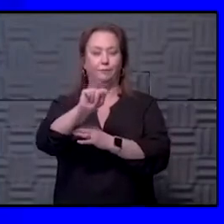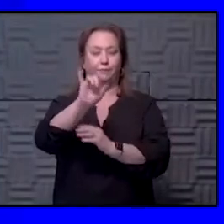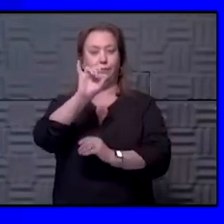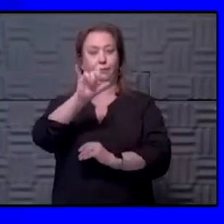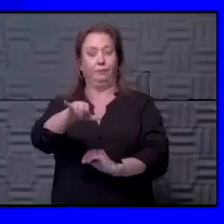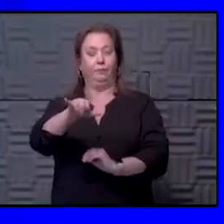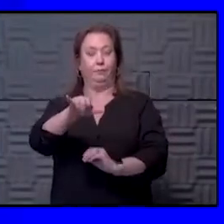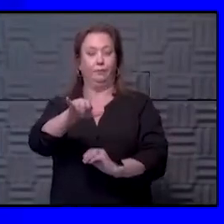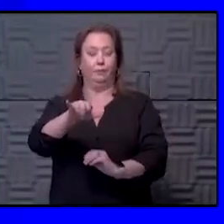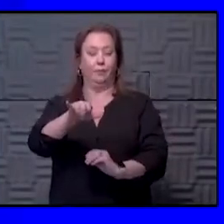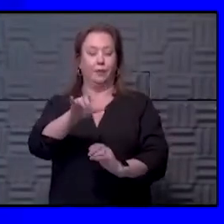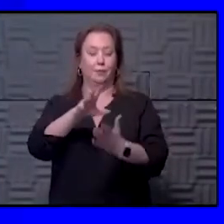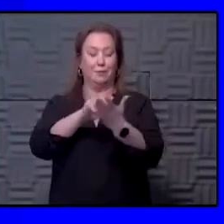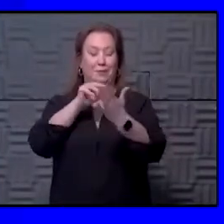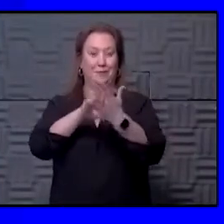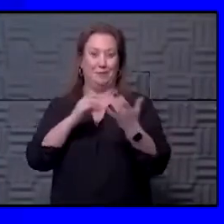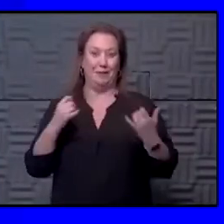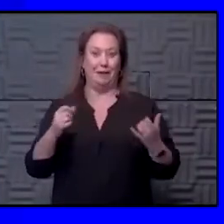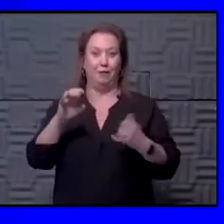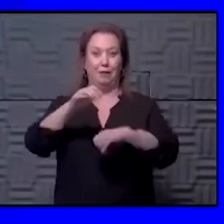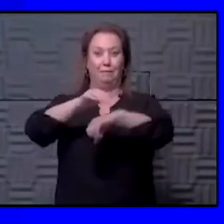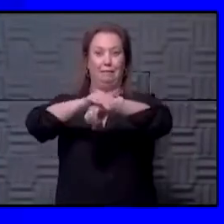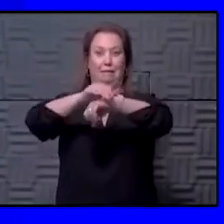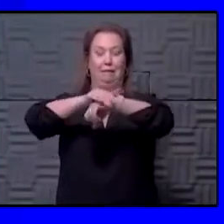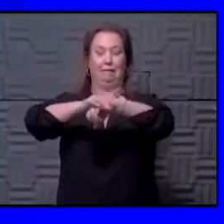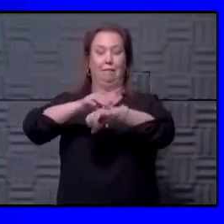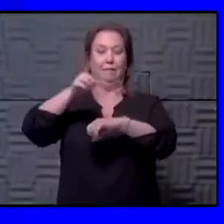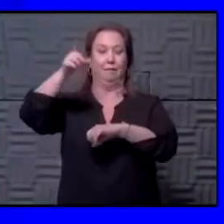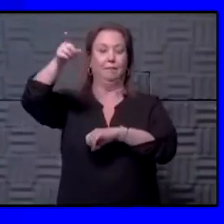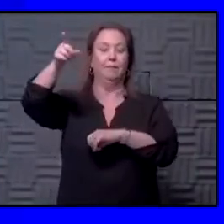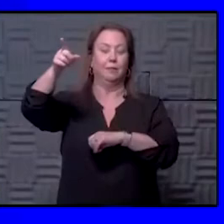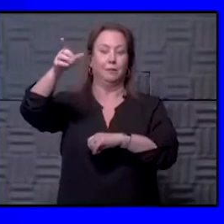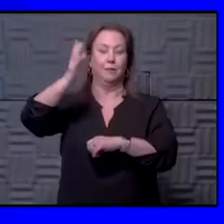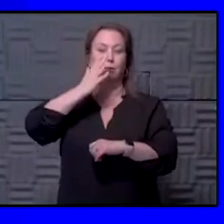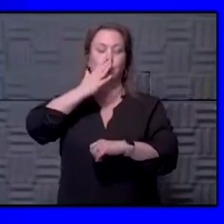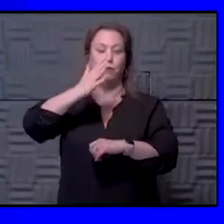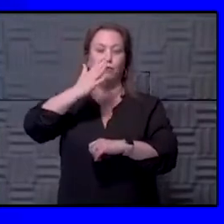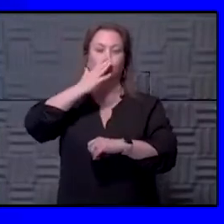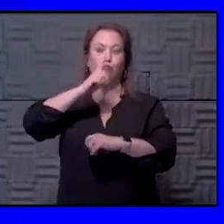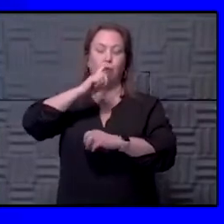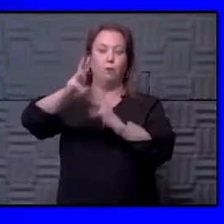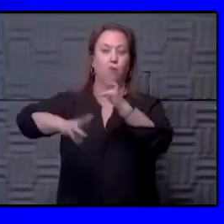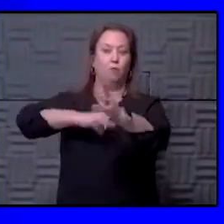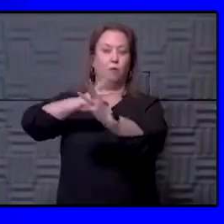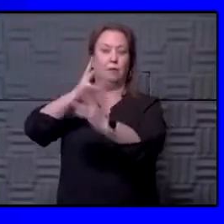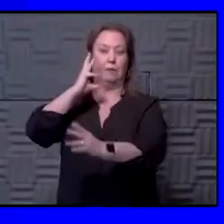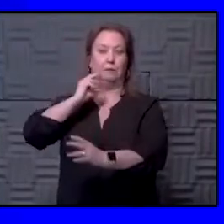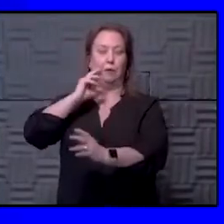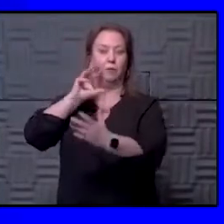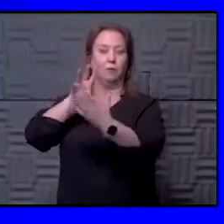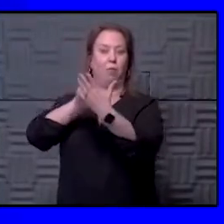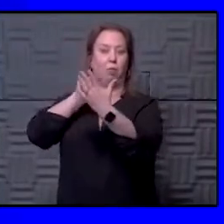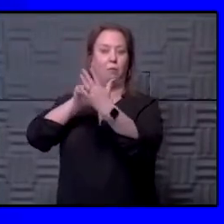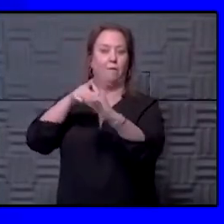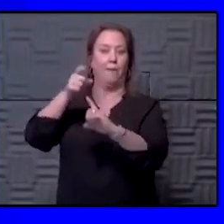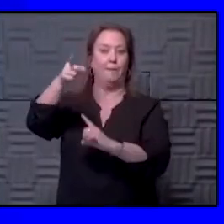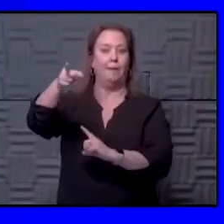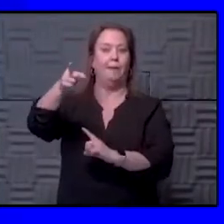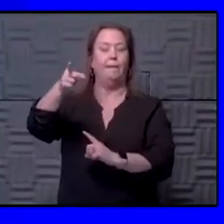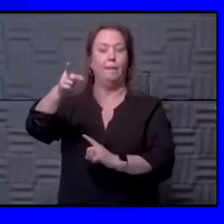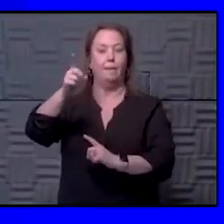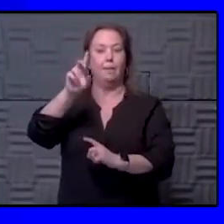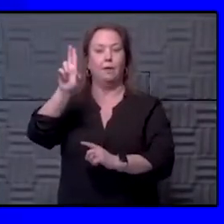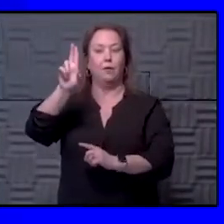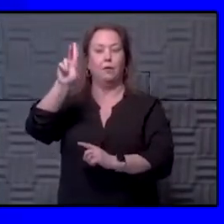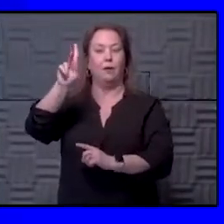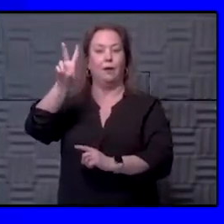what we are going to be learning. And I think England is going to be a good real-world experience with that because of the prevalence of that U